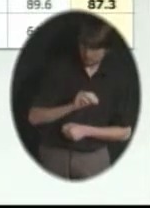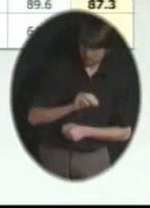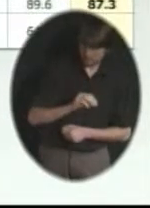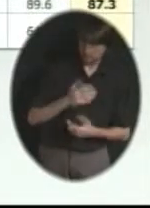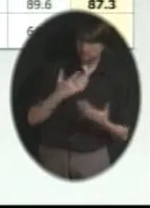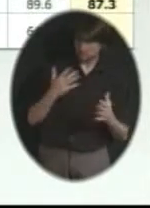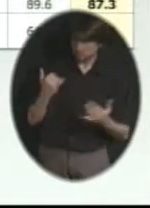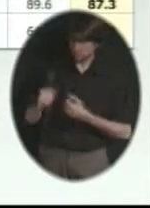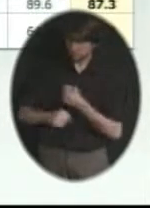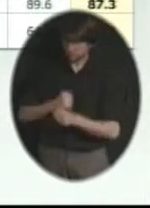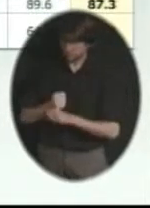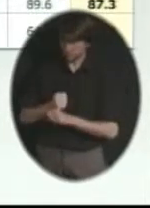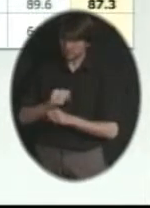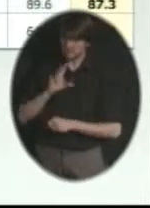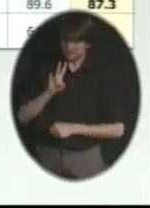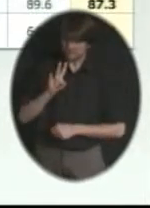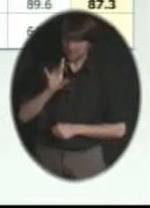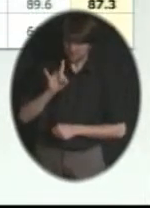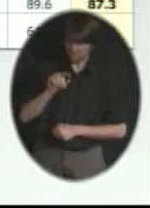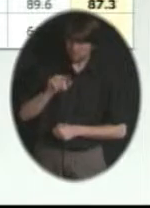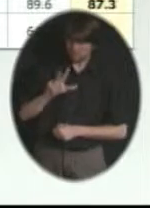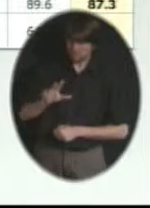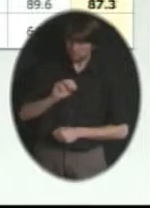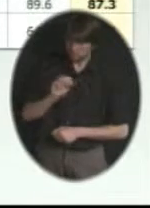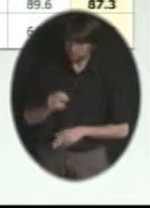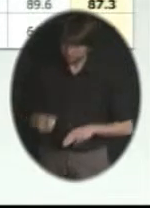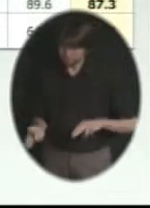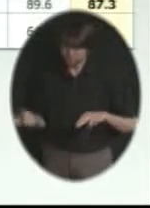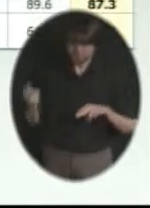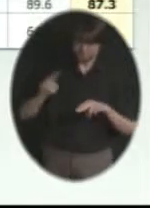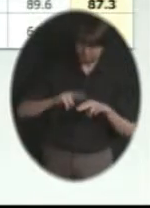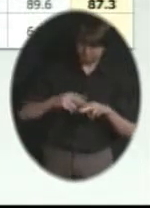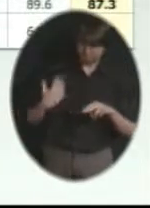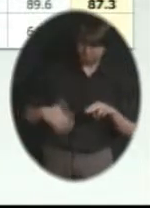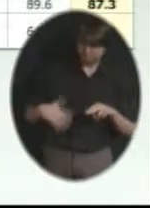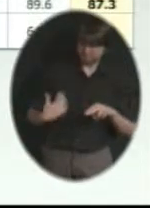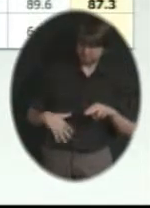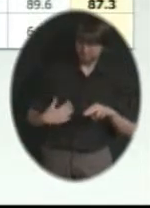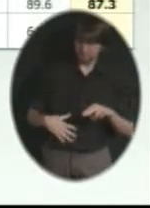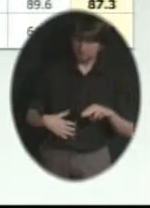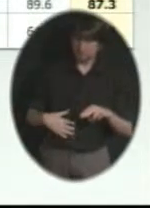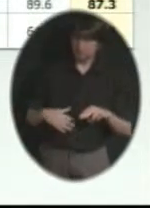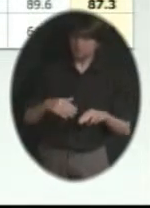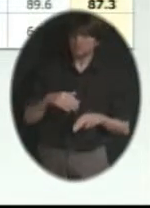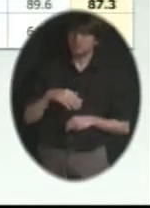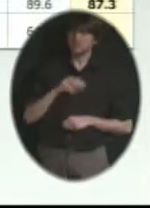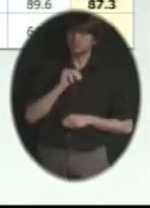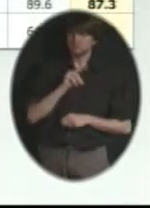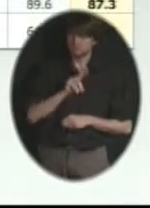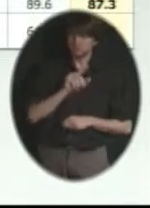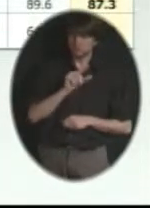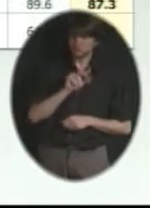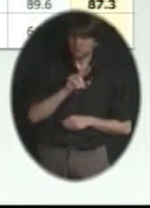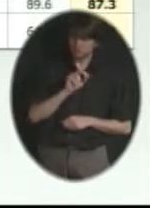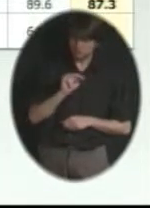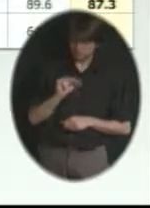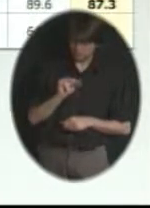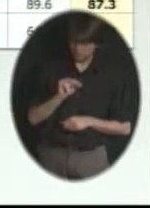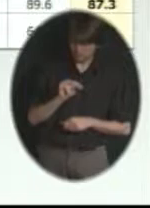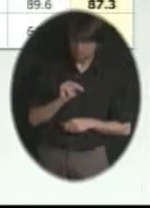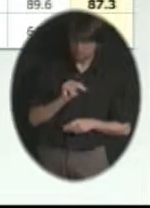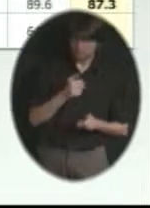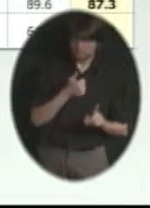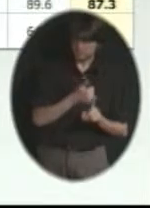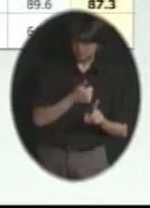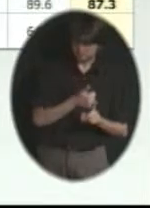I know Mr. Green has been working with the first student to make sure that that was a focus for them. And as well, as you can see,